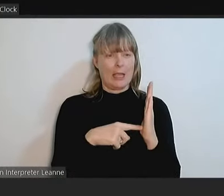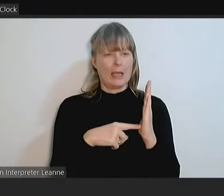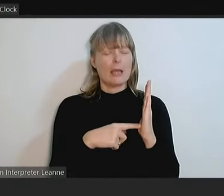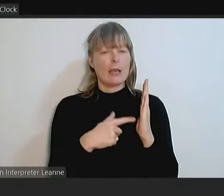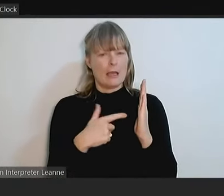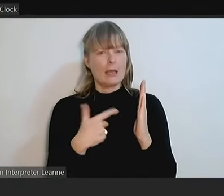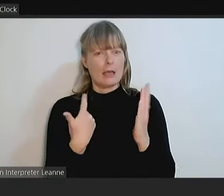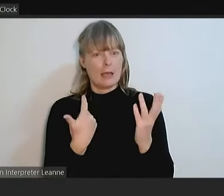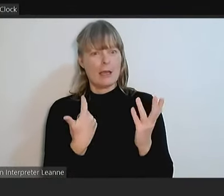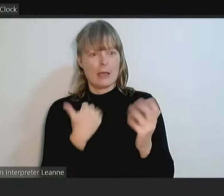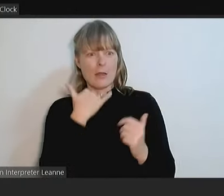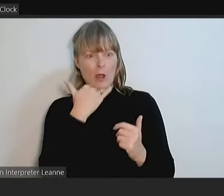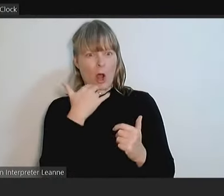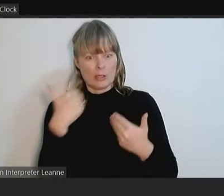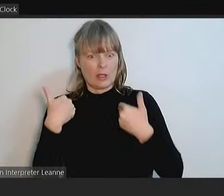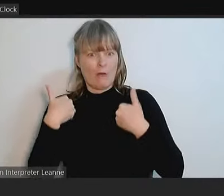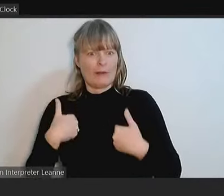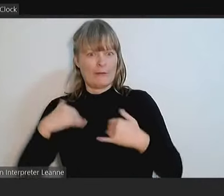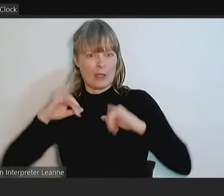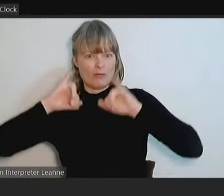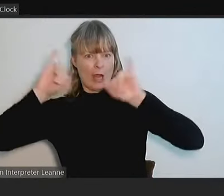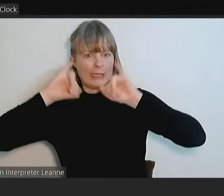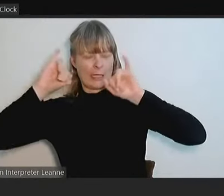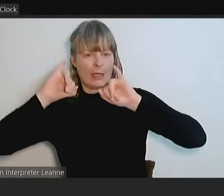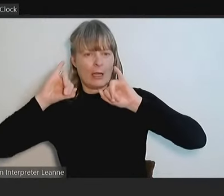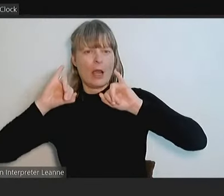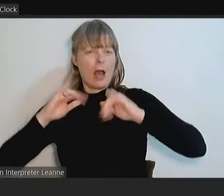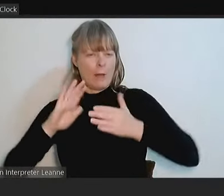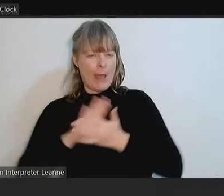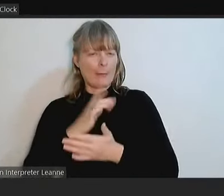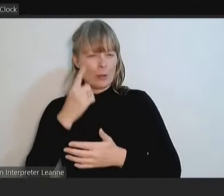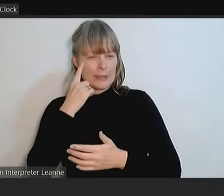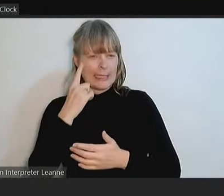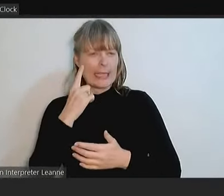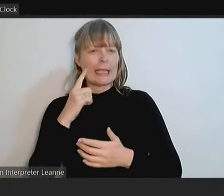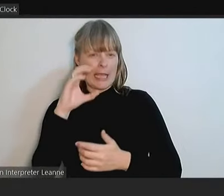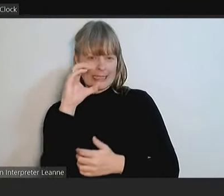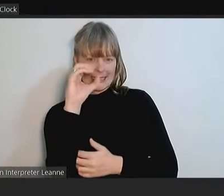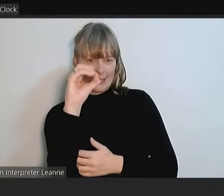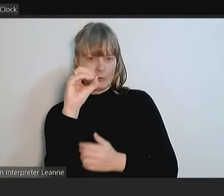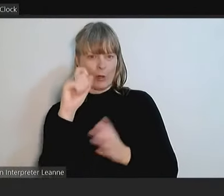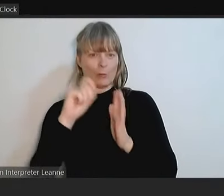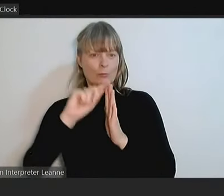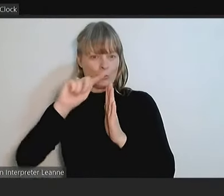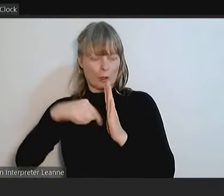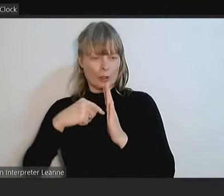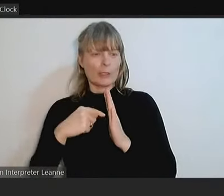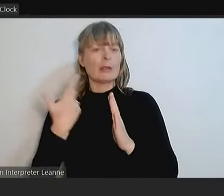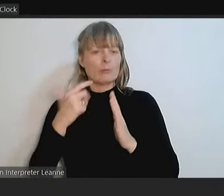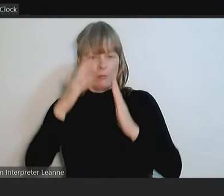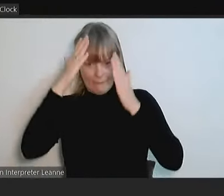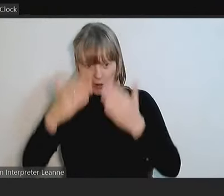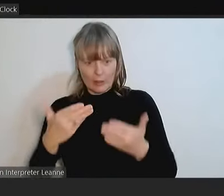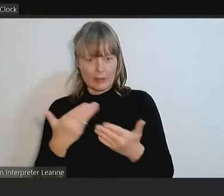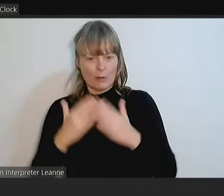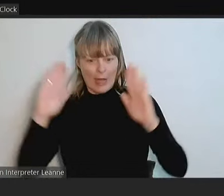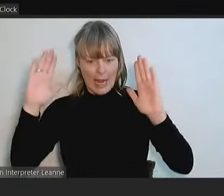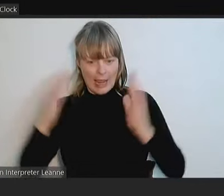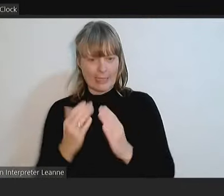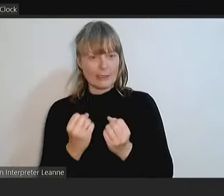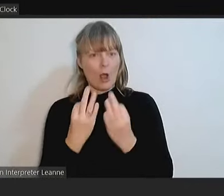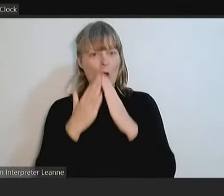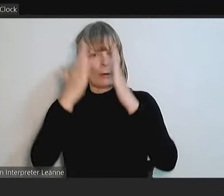pleased to see the inclusion of the Towards Zero project as well, which will help address homelessness in our city. I saw someone in a tent.